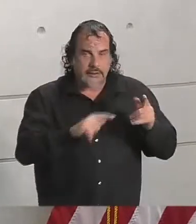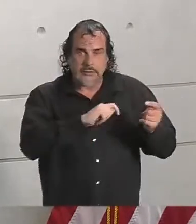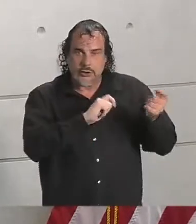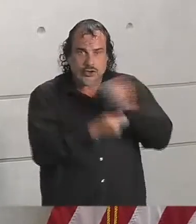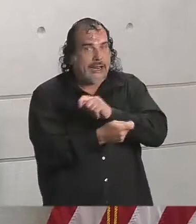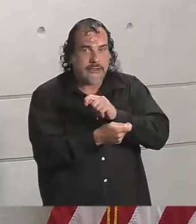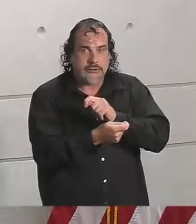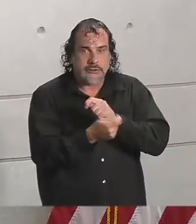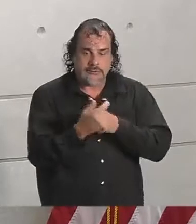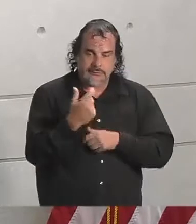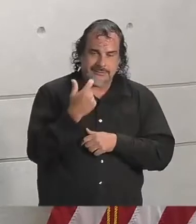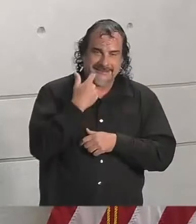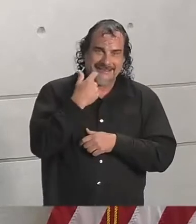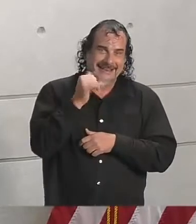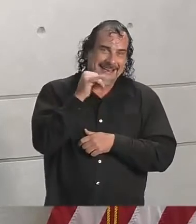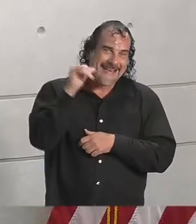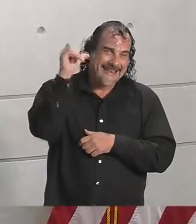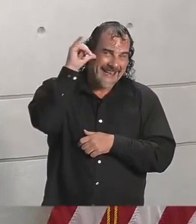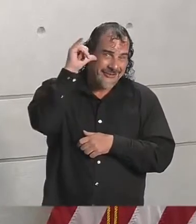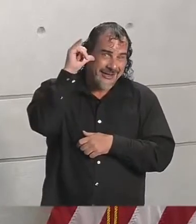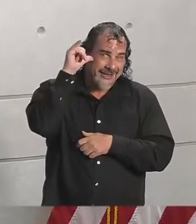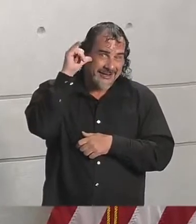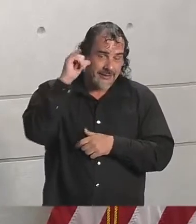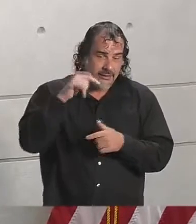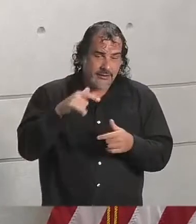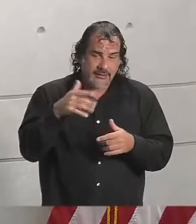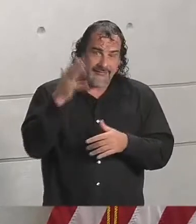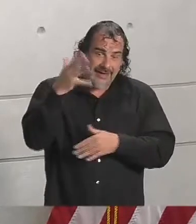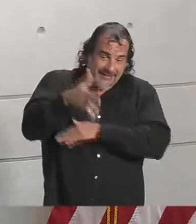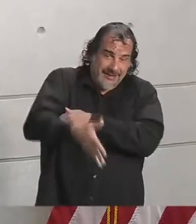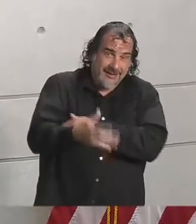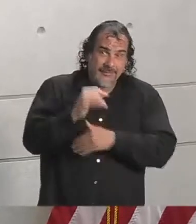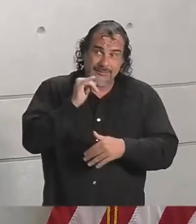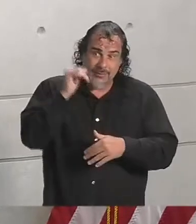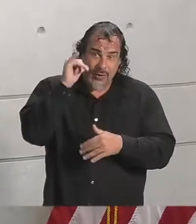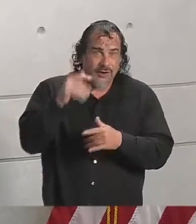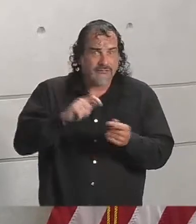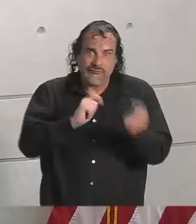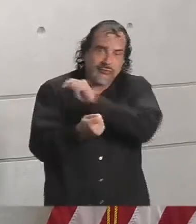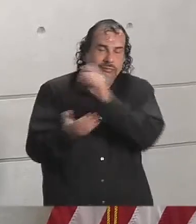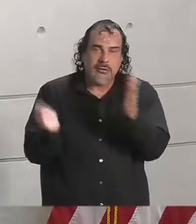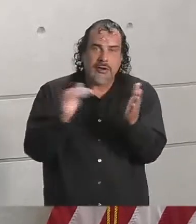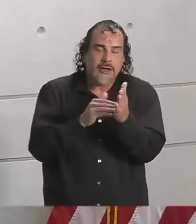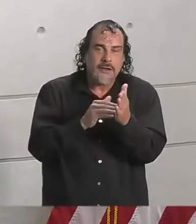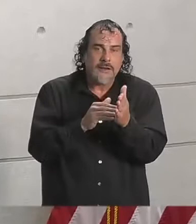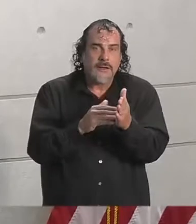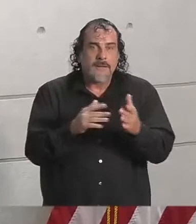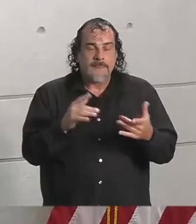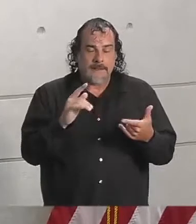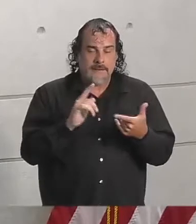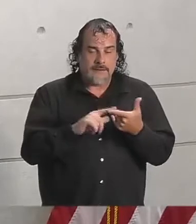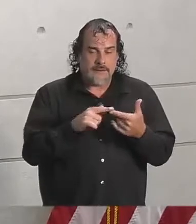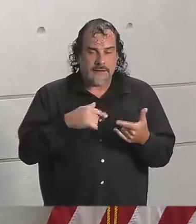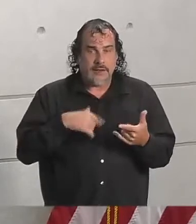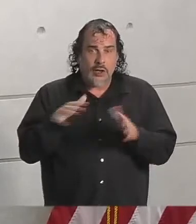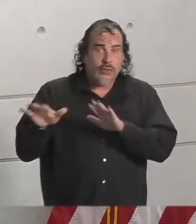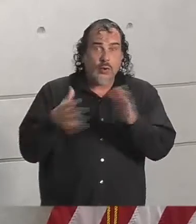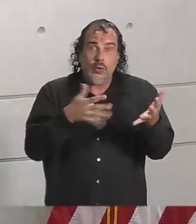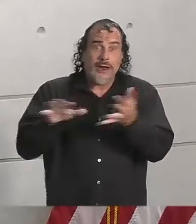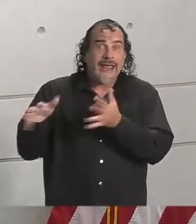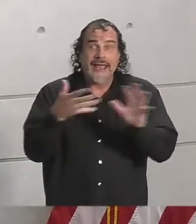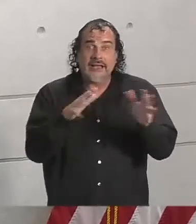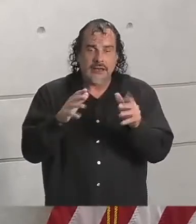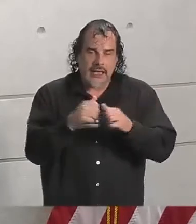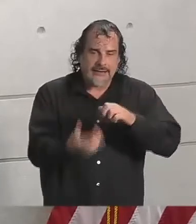even since the update that we had at 5 a.m. this morning. One thing that I've noticed consistent about this storm is that the wind speed projections